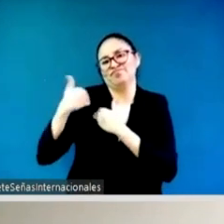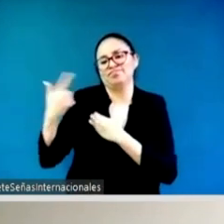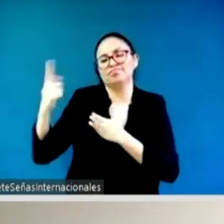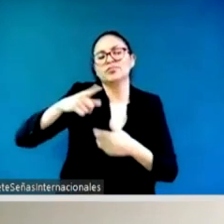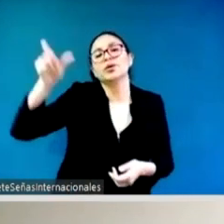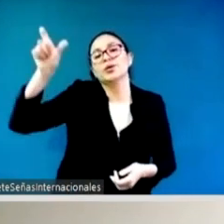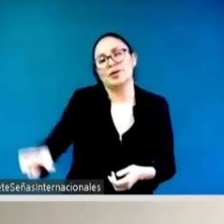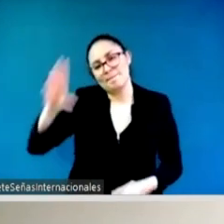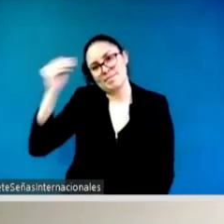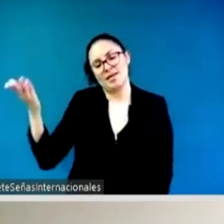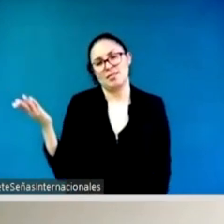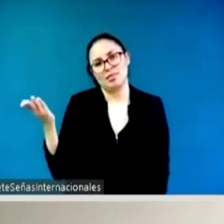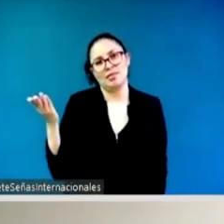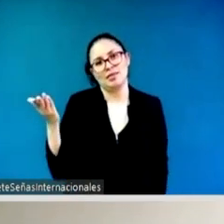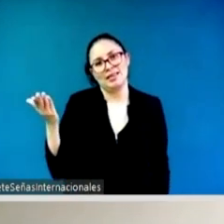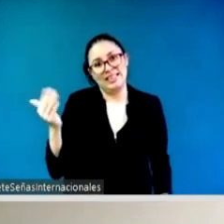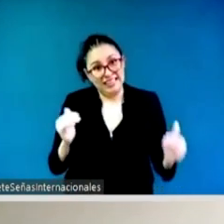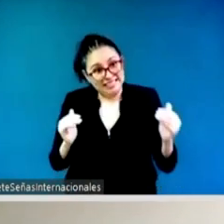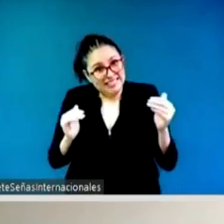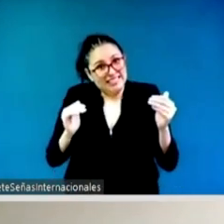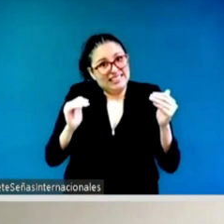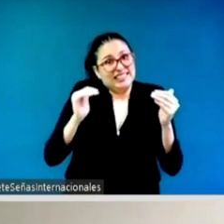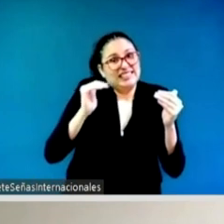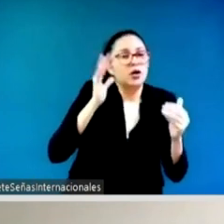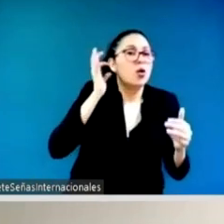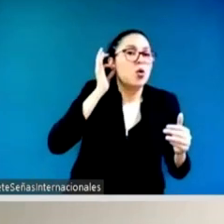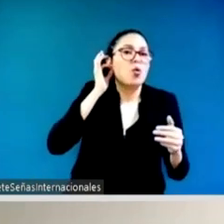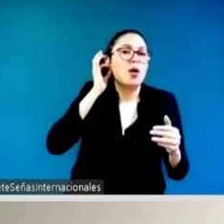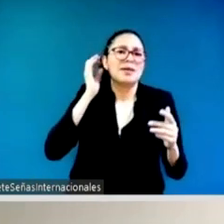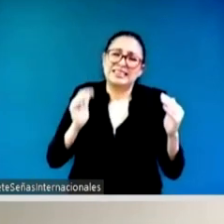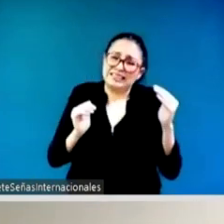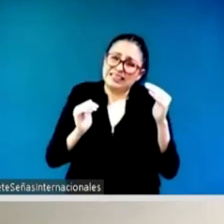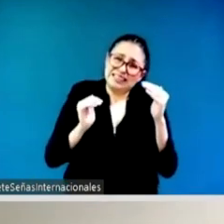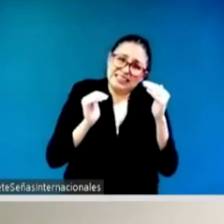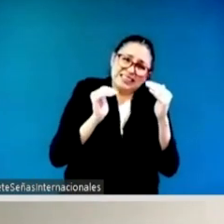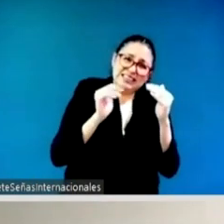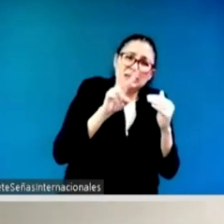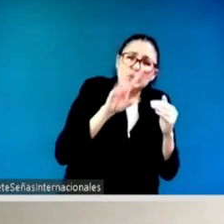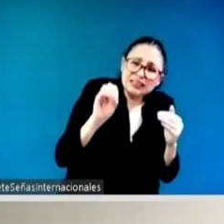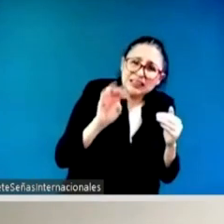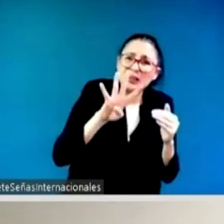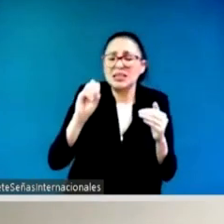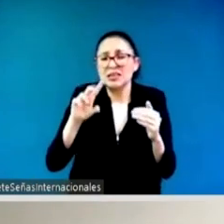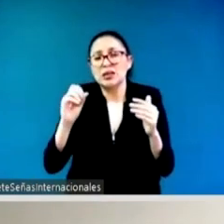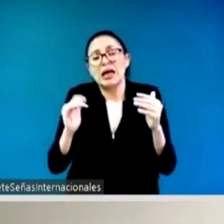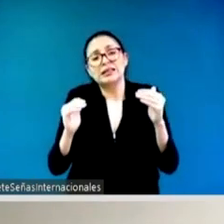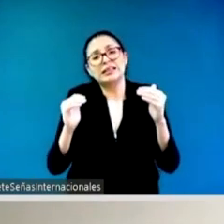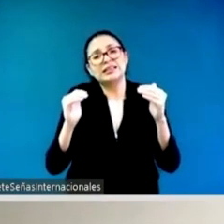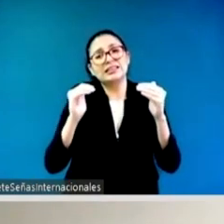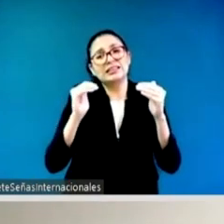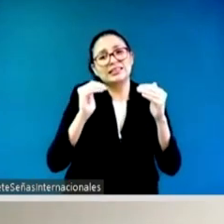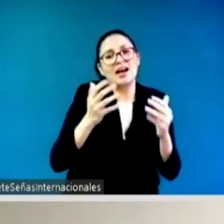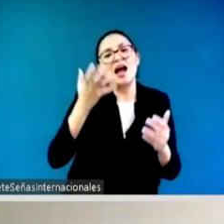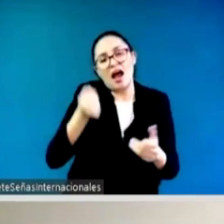is that we need more women in the leader positions for example uh of all the parties we don't have